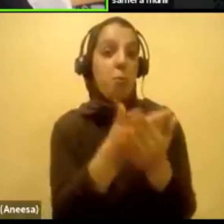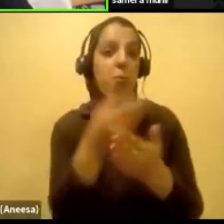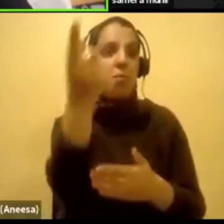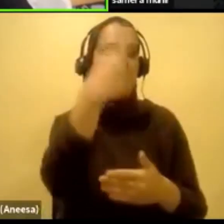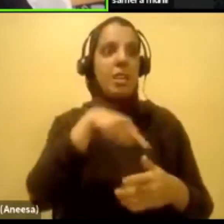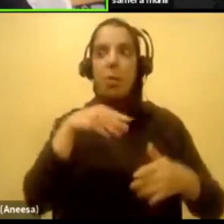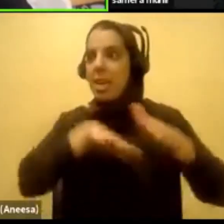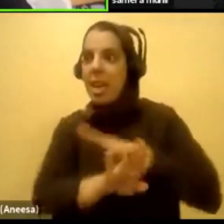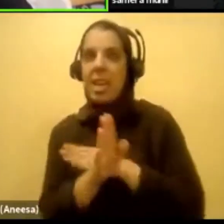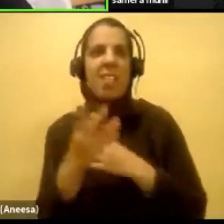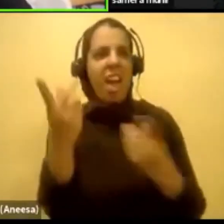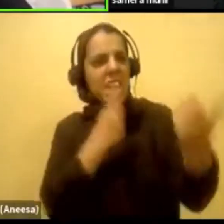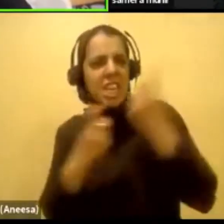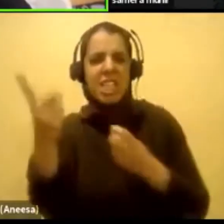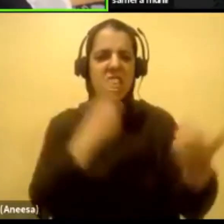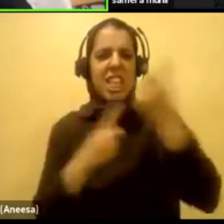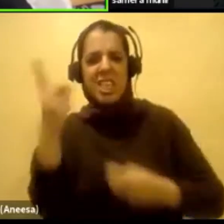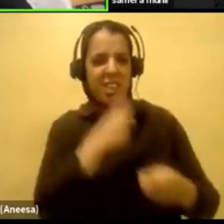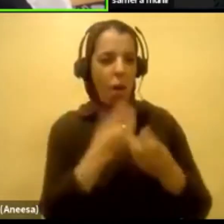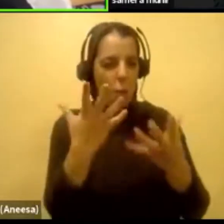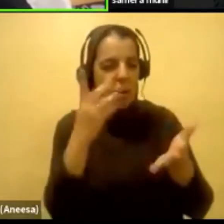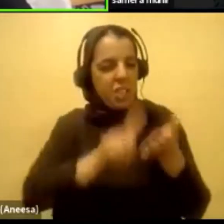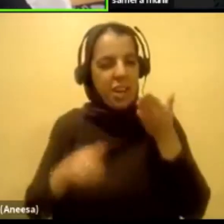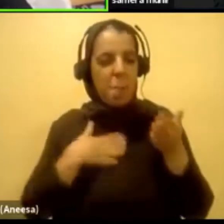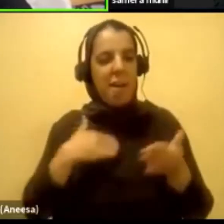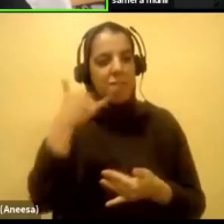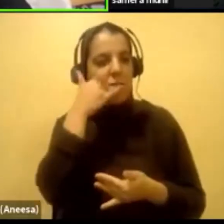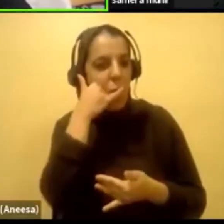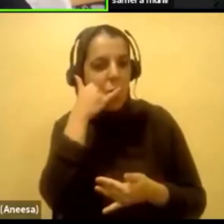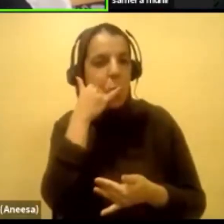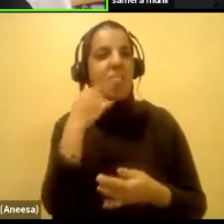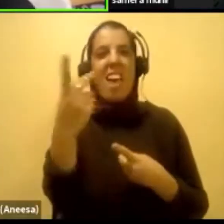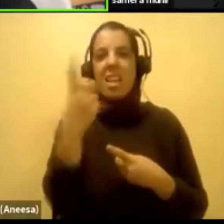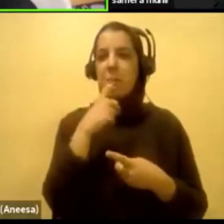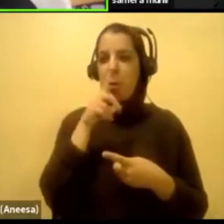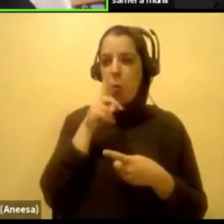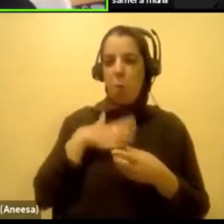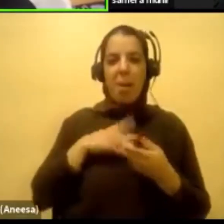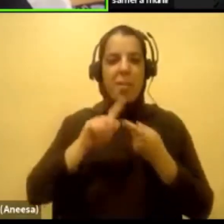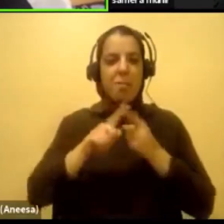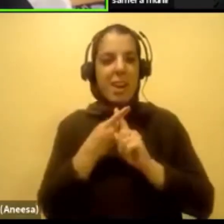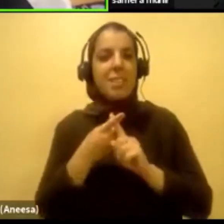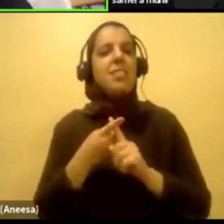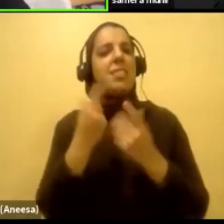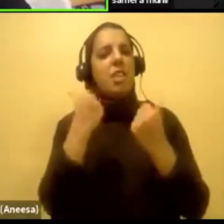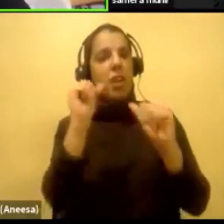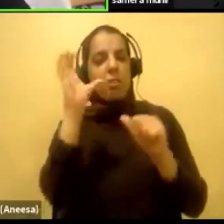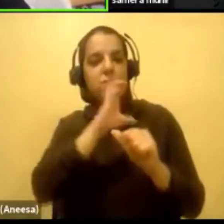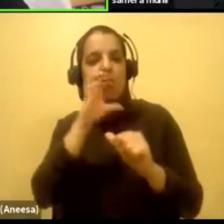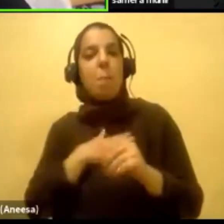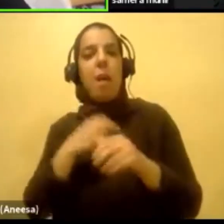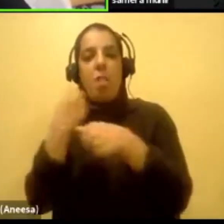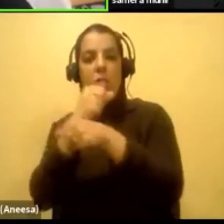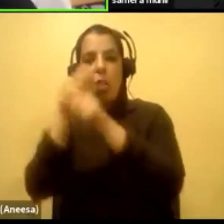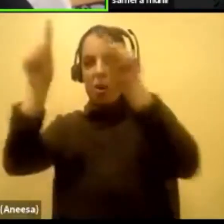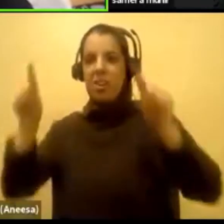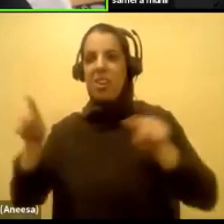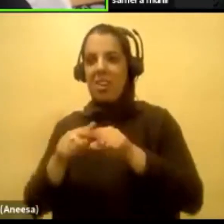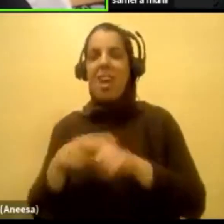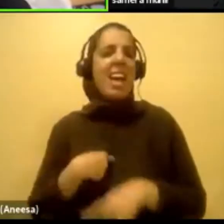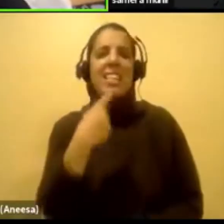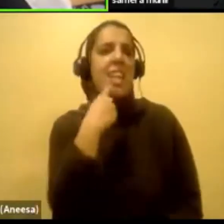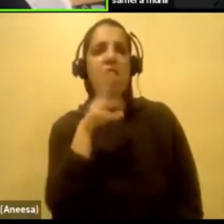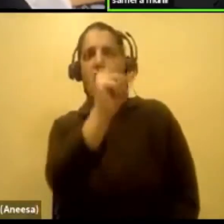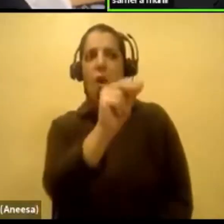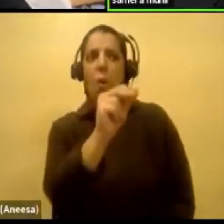They asked to check my phone. They asked me who my friends were. They tried to search my walker. I said no when I got out of there as soon as I